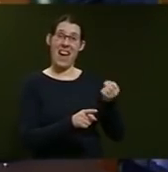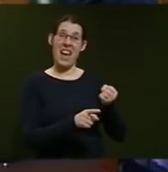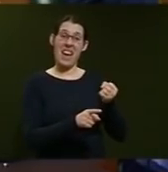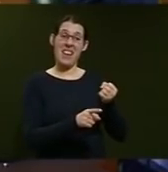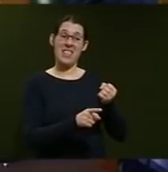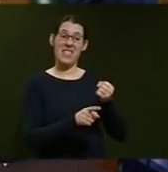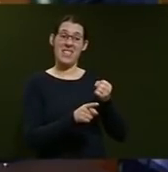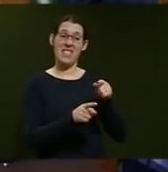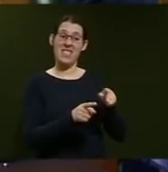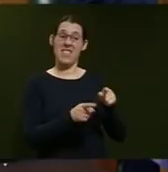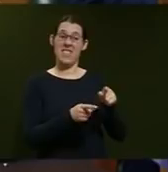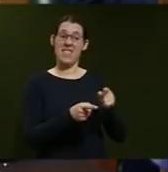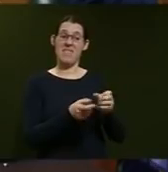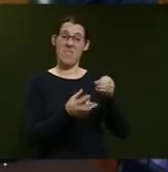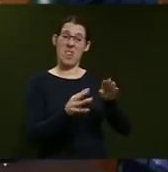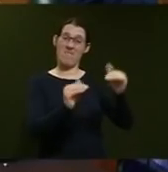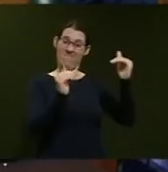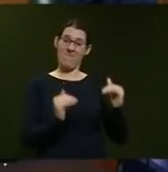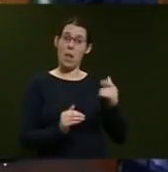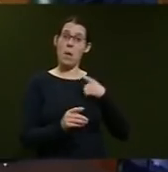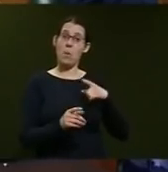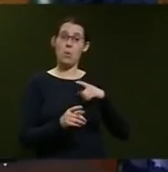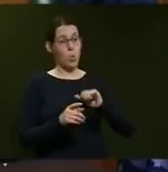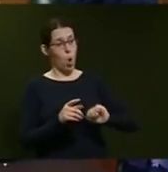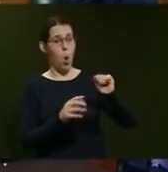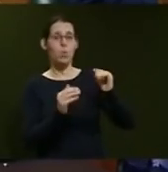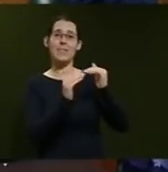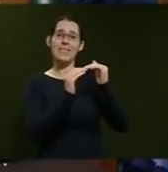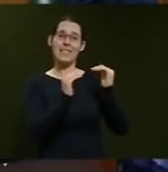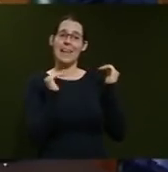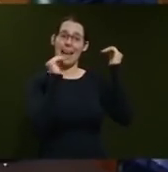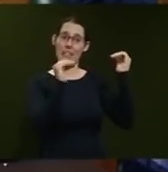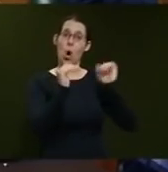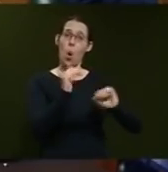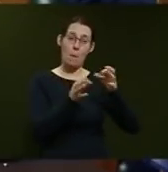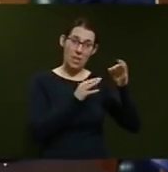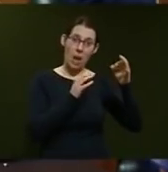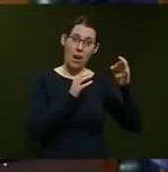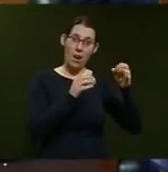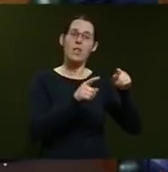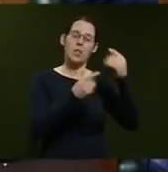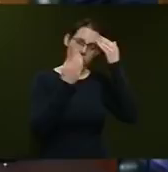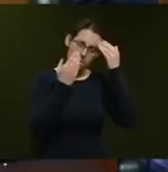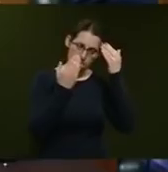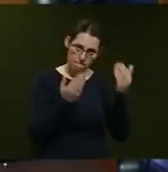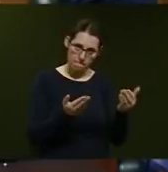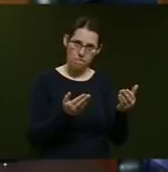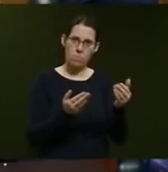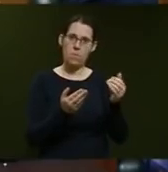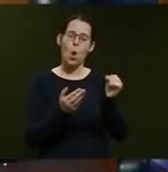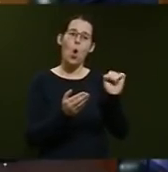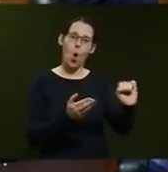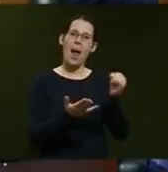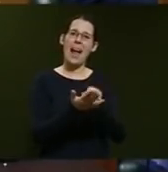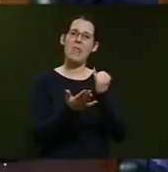standards. And on her own measure, she has acknowledged that those errors led to a perception that she wasn't open in her